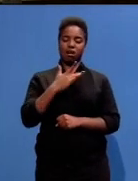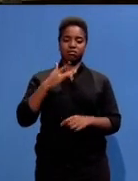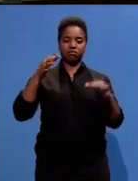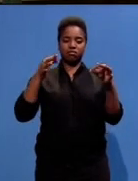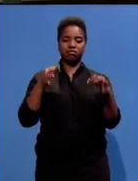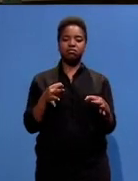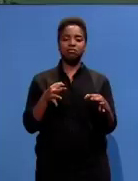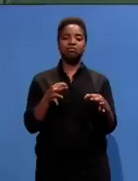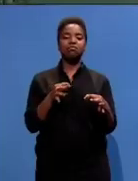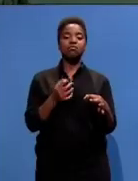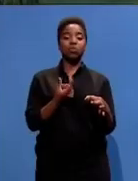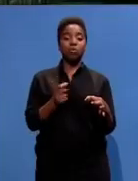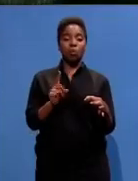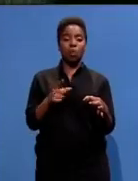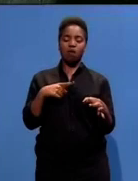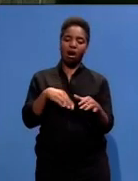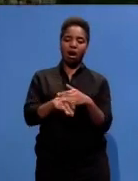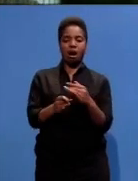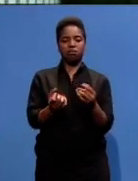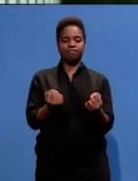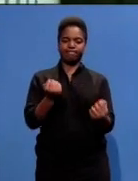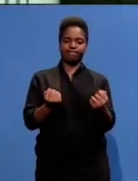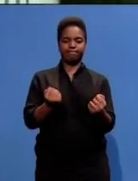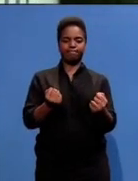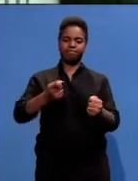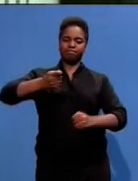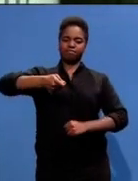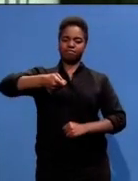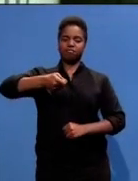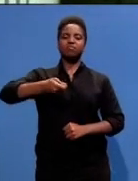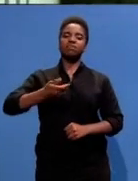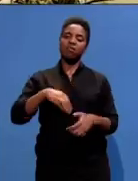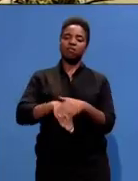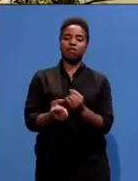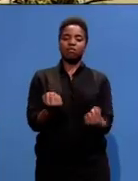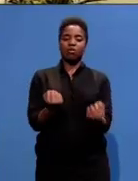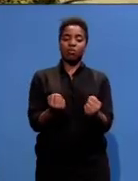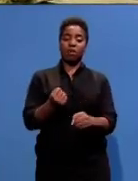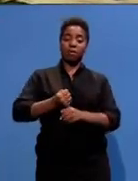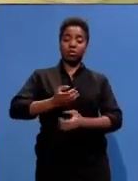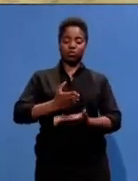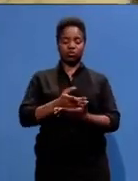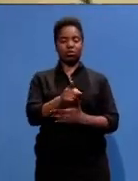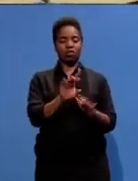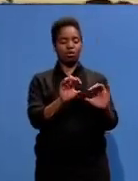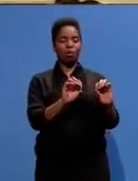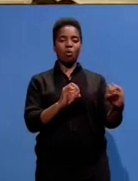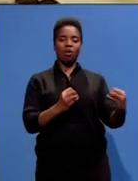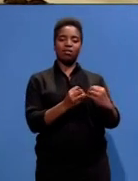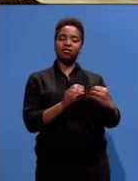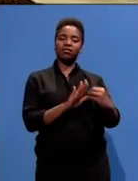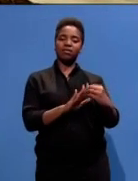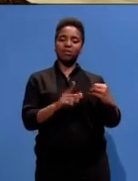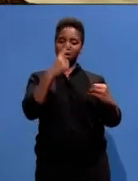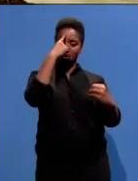political trial and as leaders they took the opportunity of the court proceedings to make their organisation's political beliefs